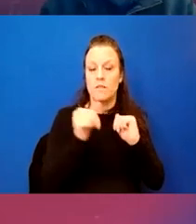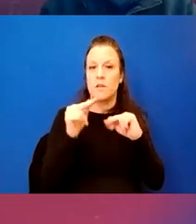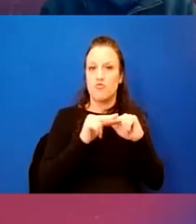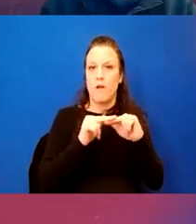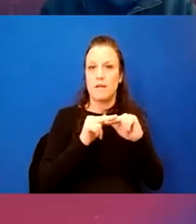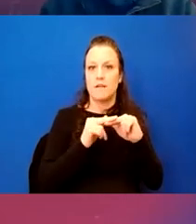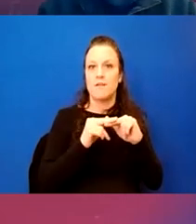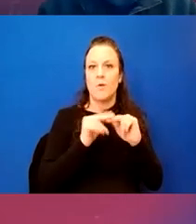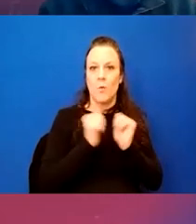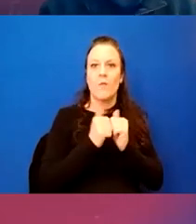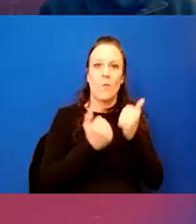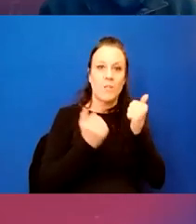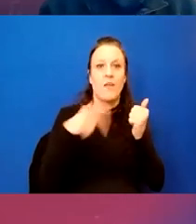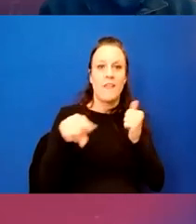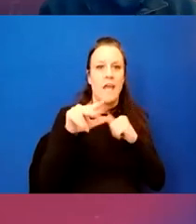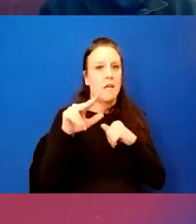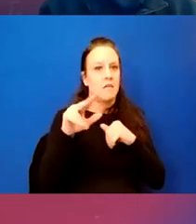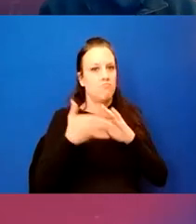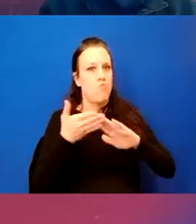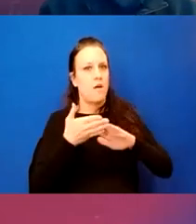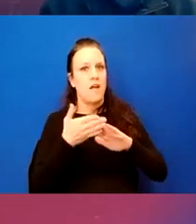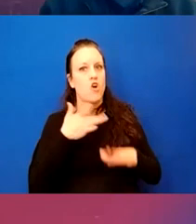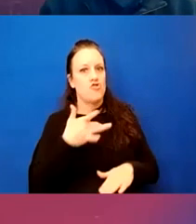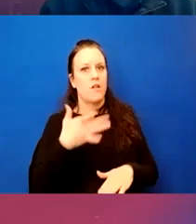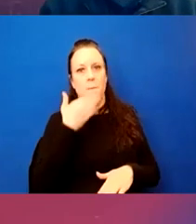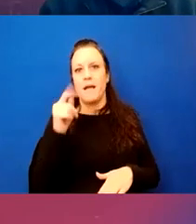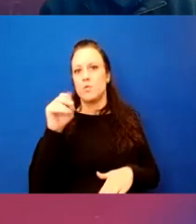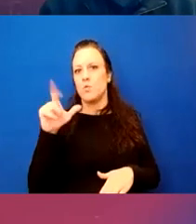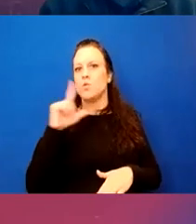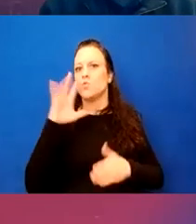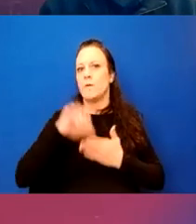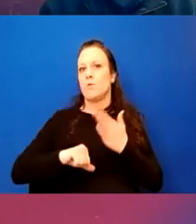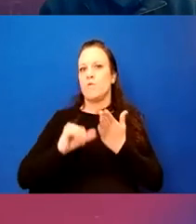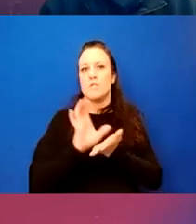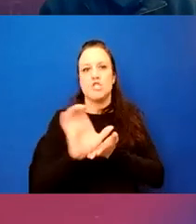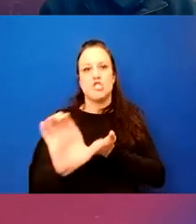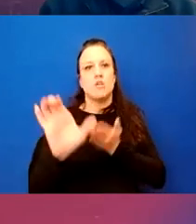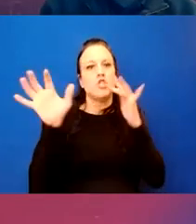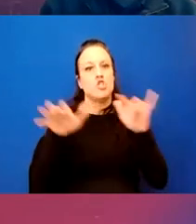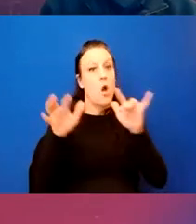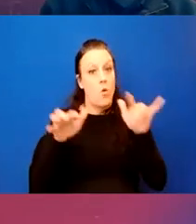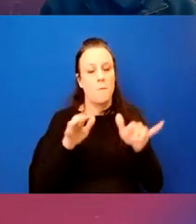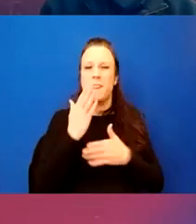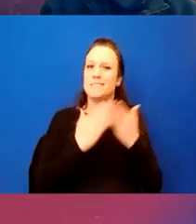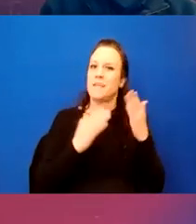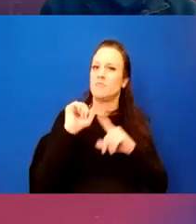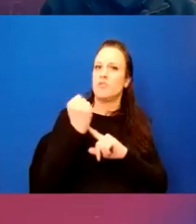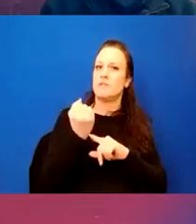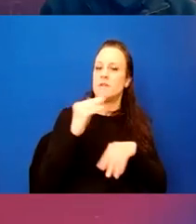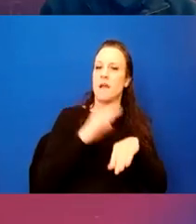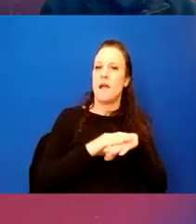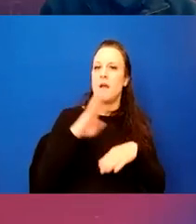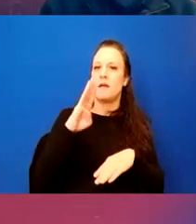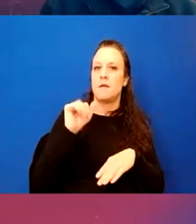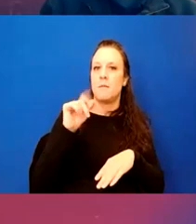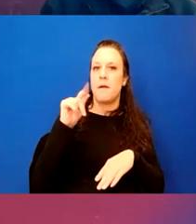with, which they run is generally, um, our best tool to removing snow. Um, there are some circumstances on ballasted